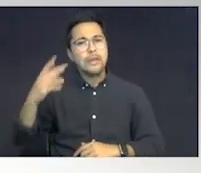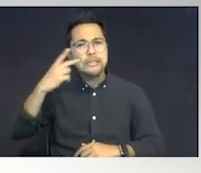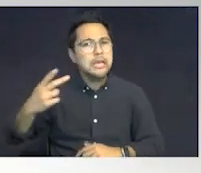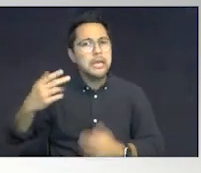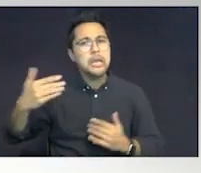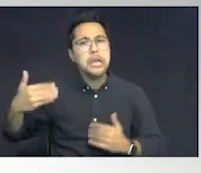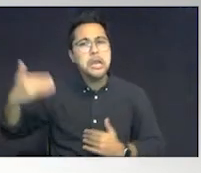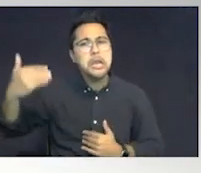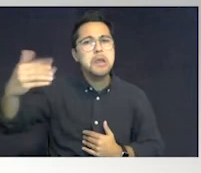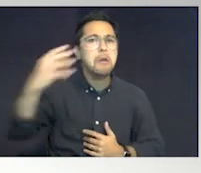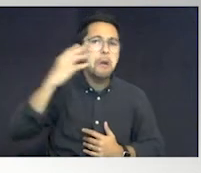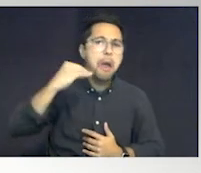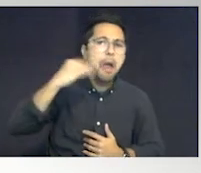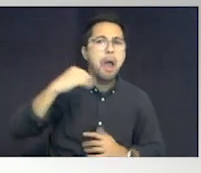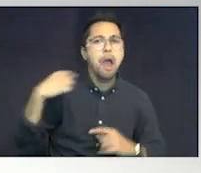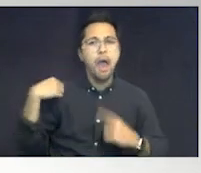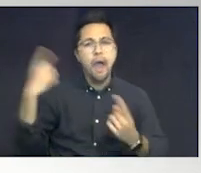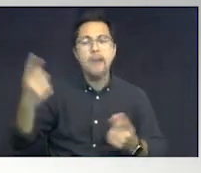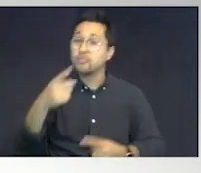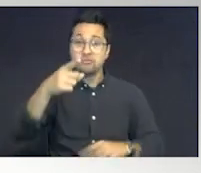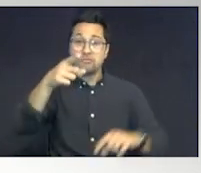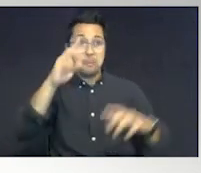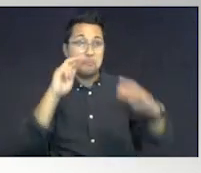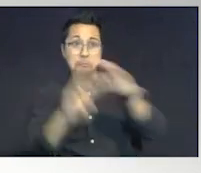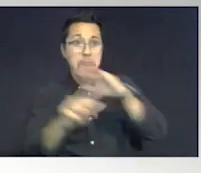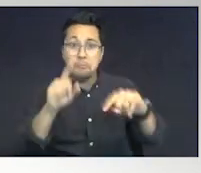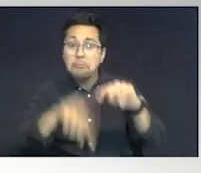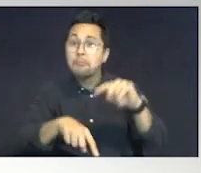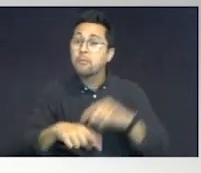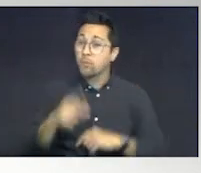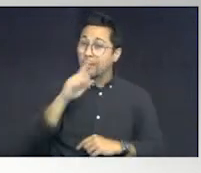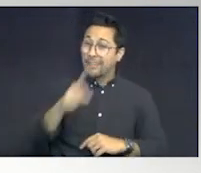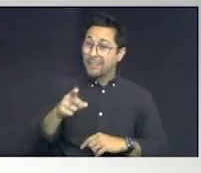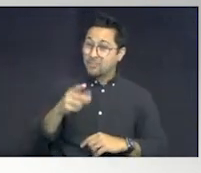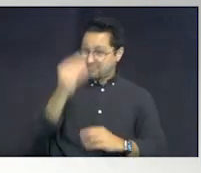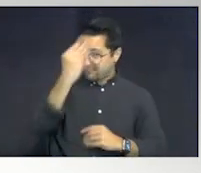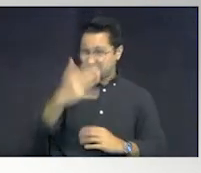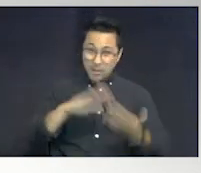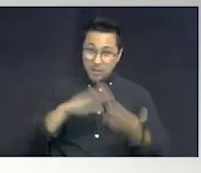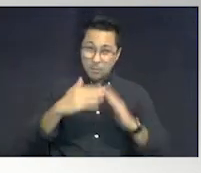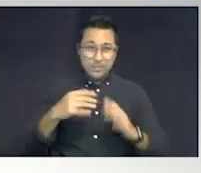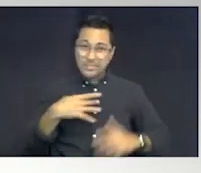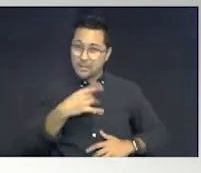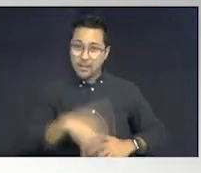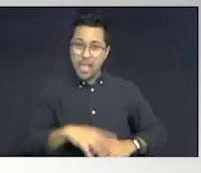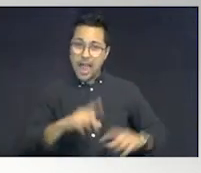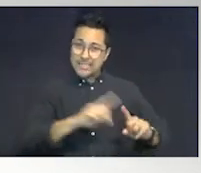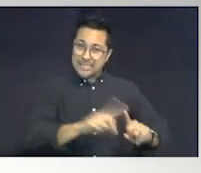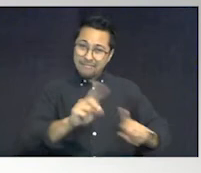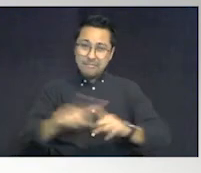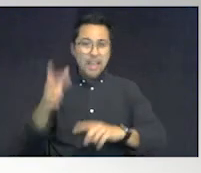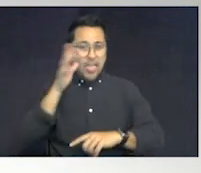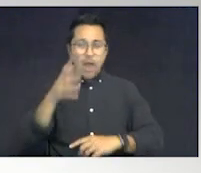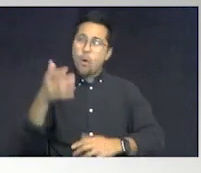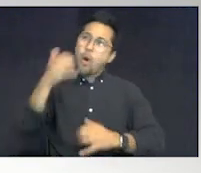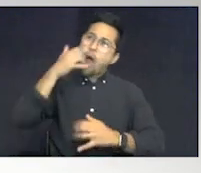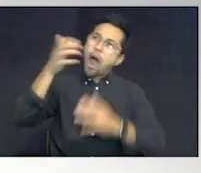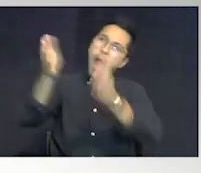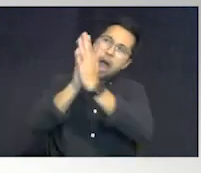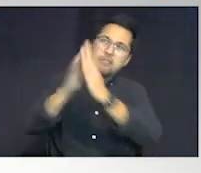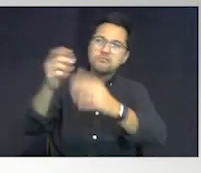predict. The fact of the matter is the community does not like differences, and they will call to have it removed.